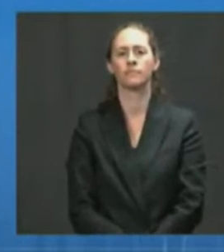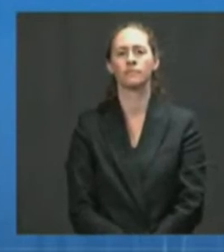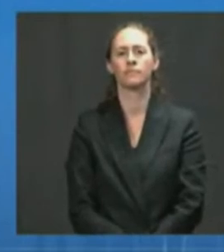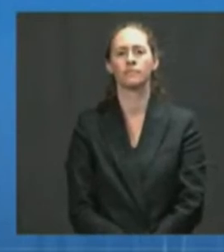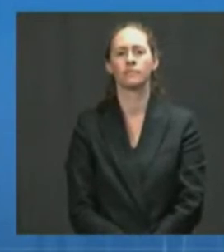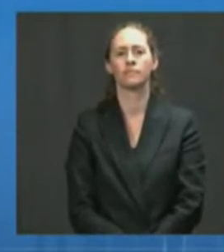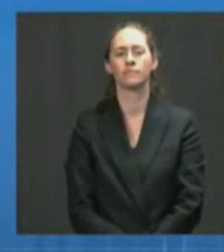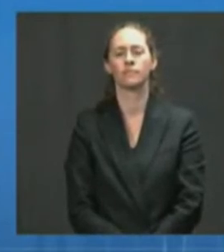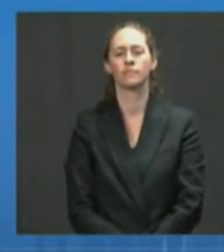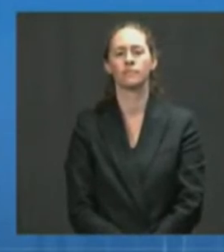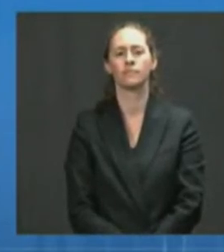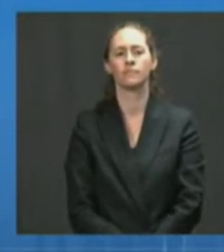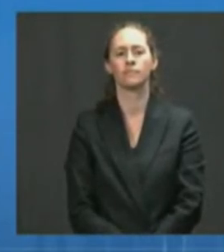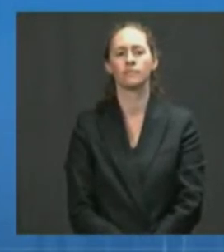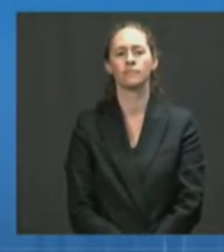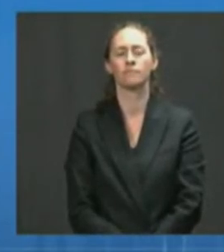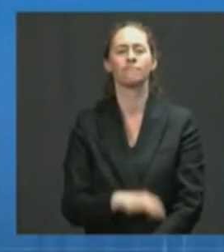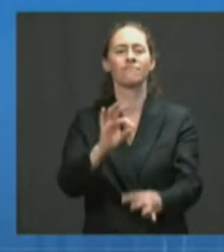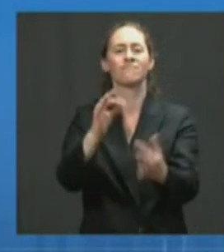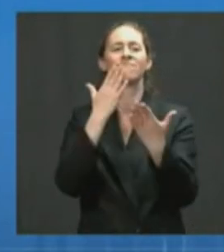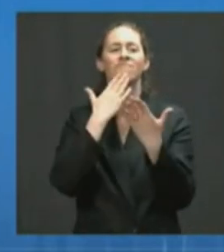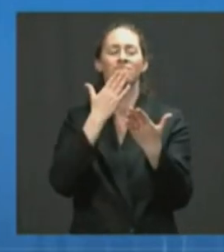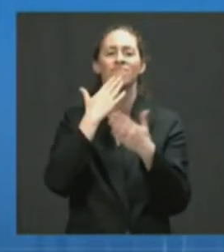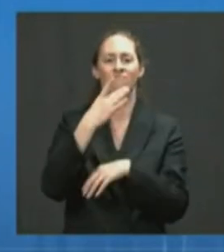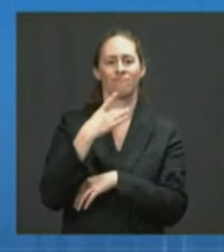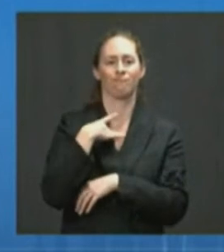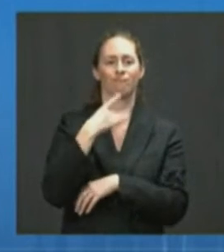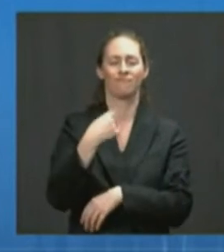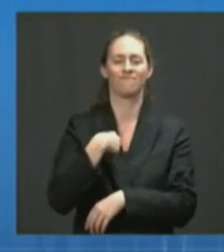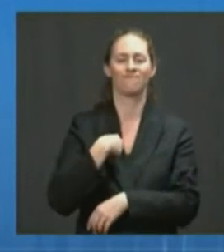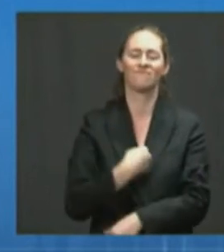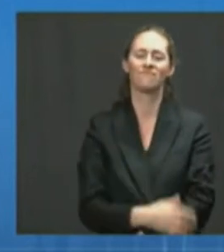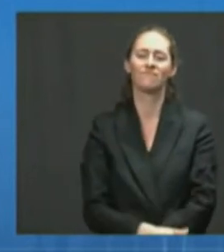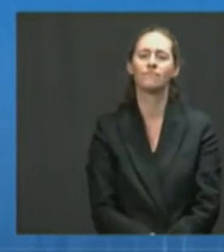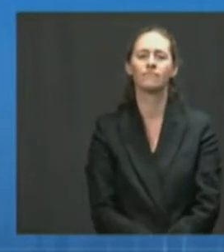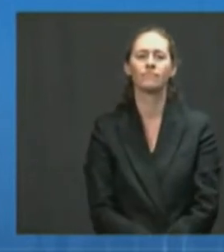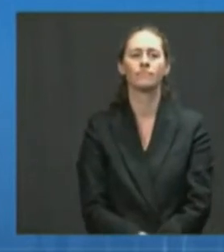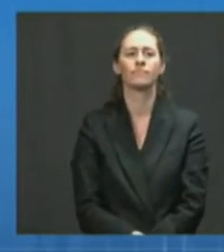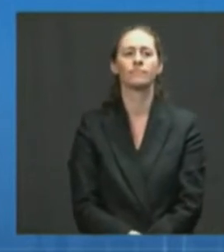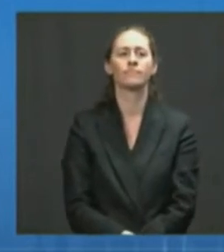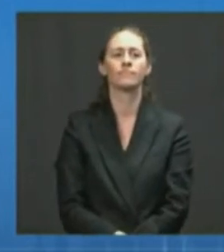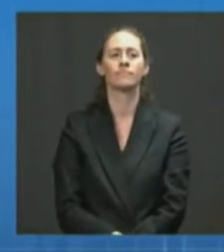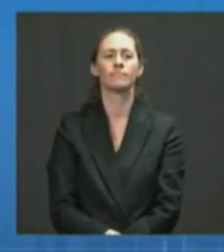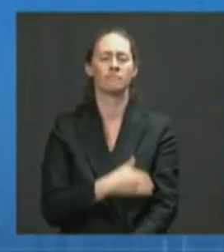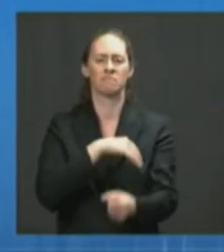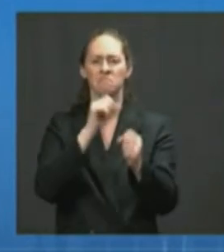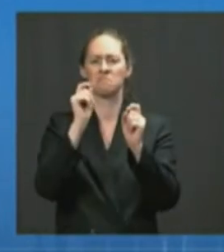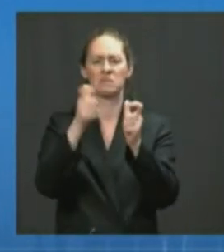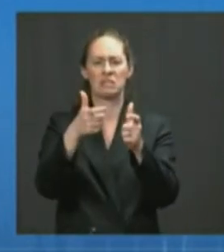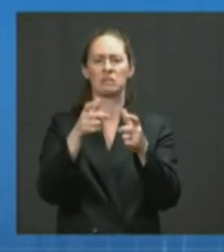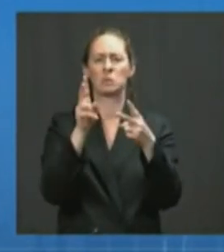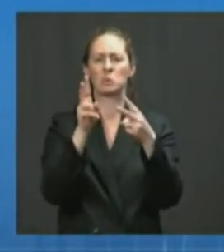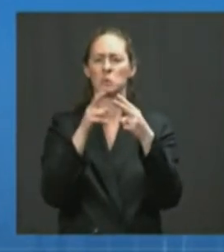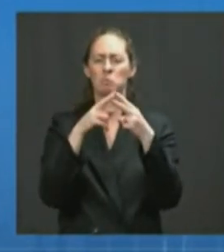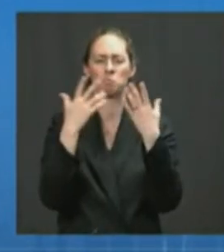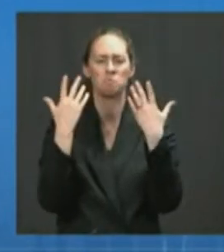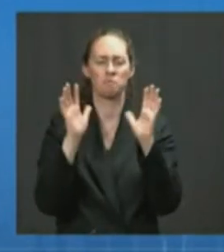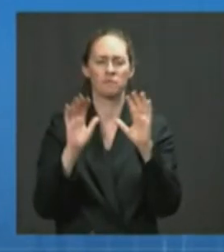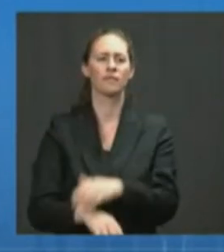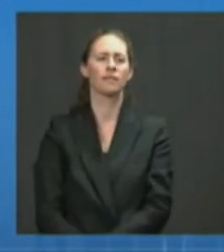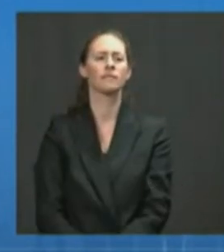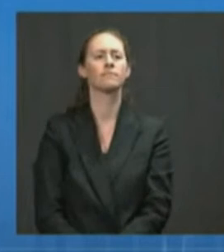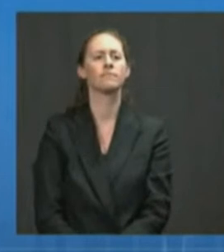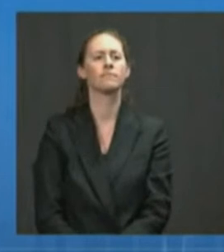Thank you so much for taking my question. It's two questions, but I'll make it quick. A lot of people who've gotten the J and J